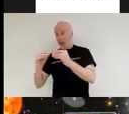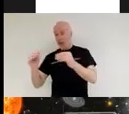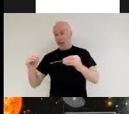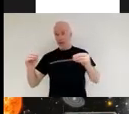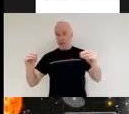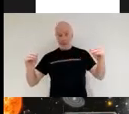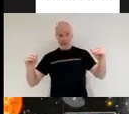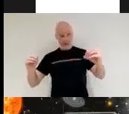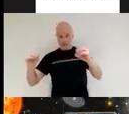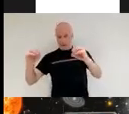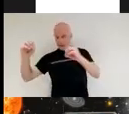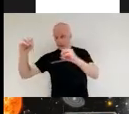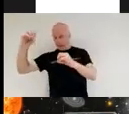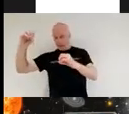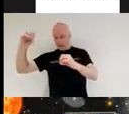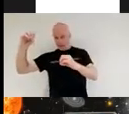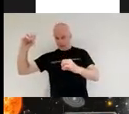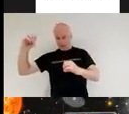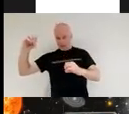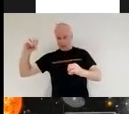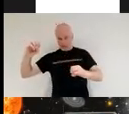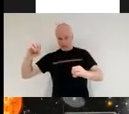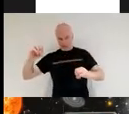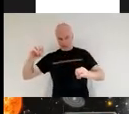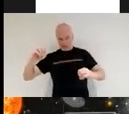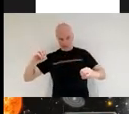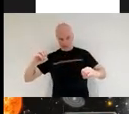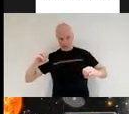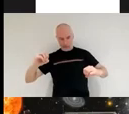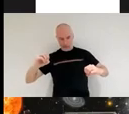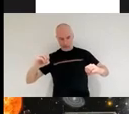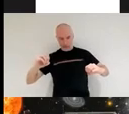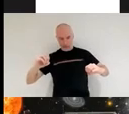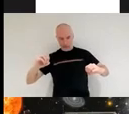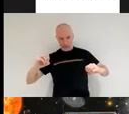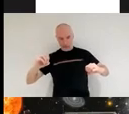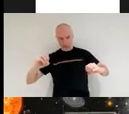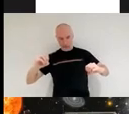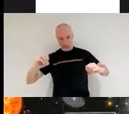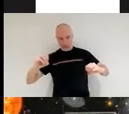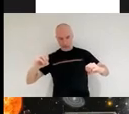behind at the l2 lagrange point